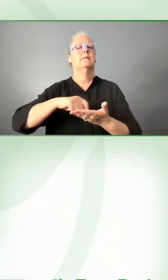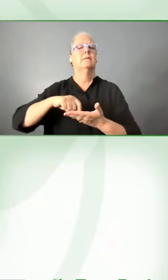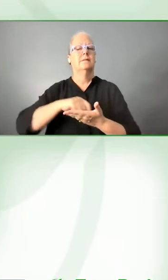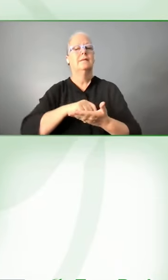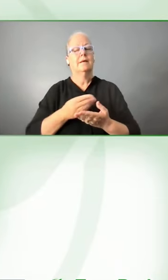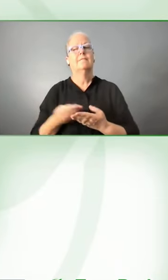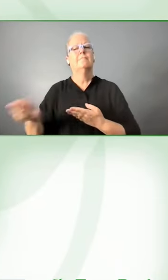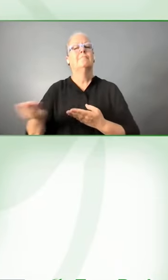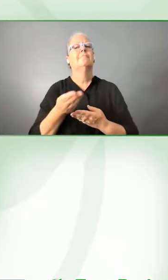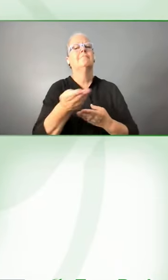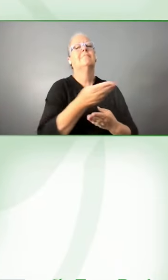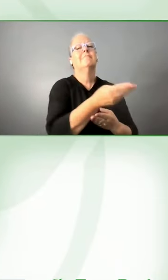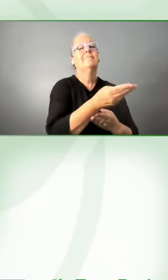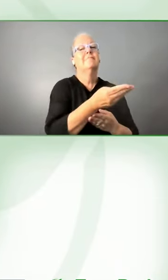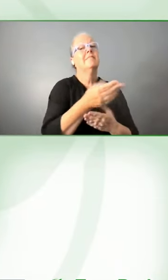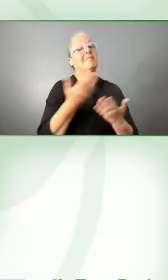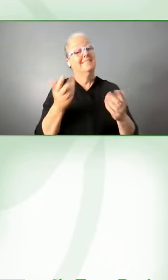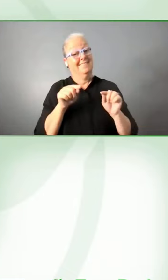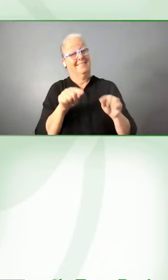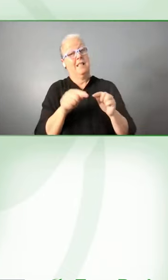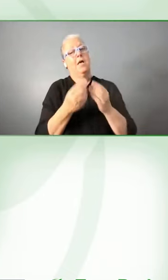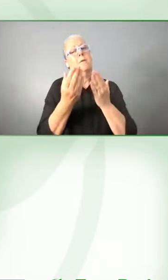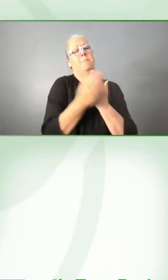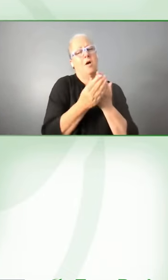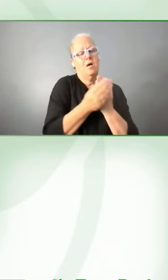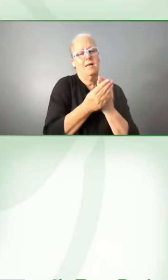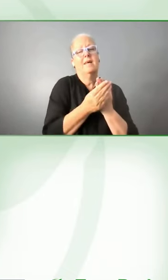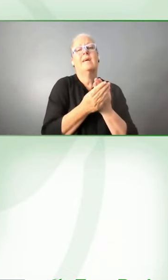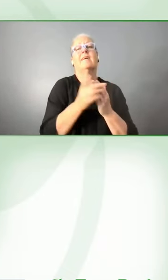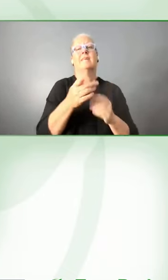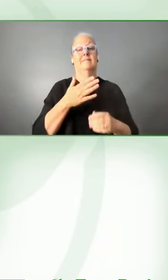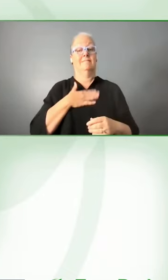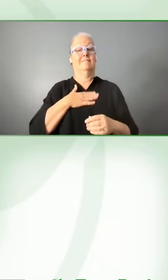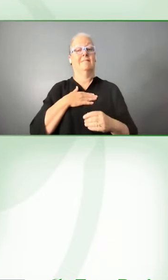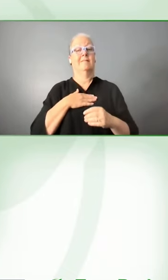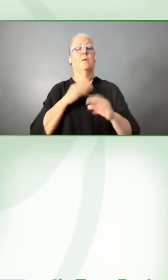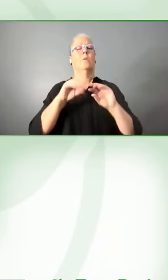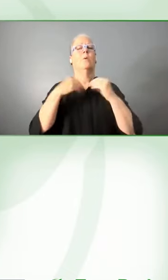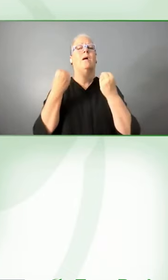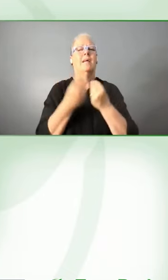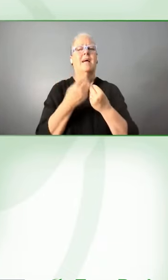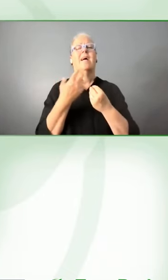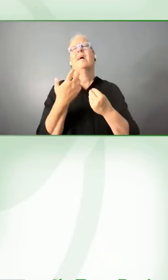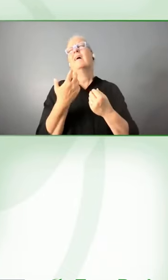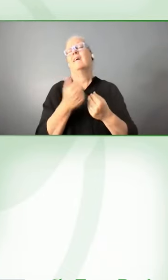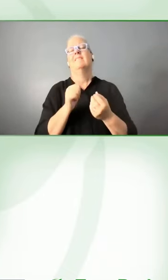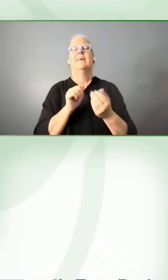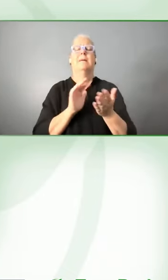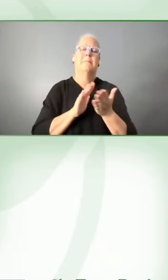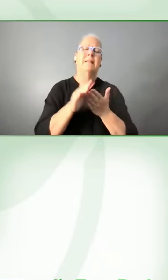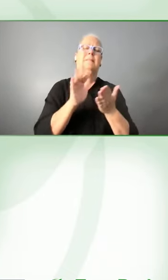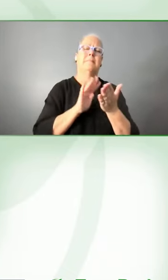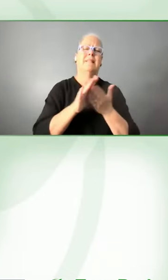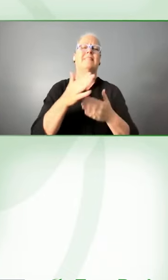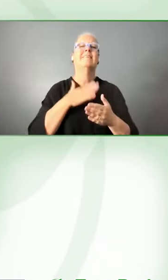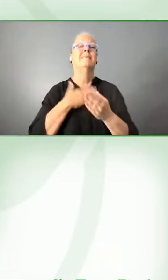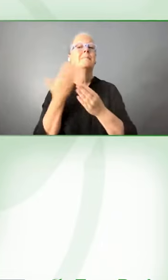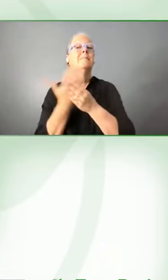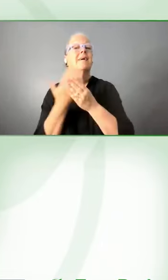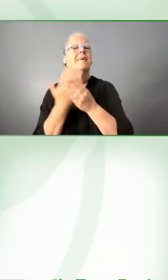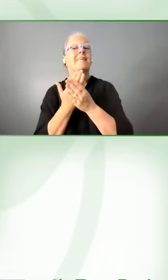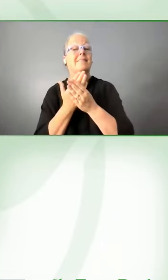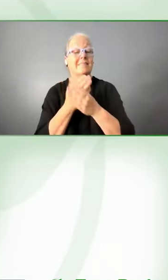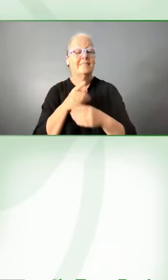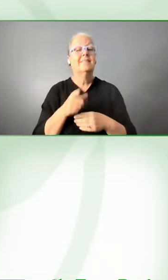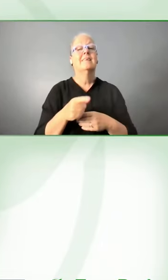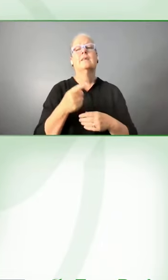that helps obviously when you're an organization like Barclays with so many million customers with diverse needs some who are very advanced technologically